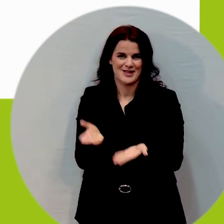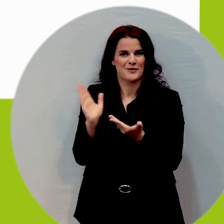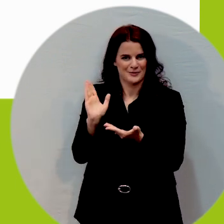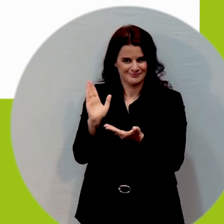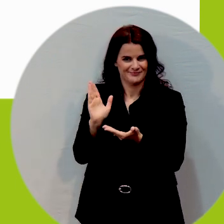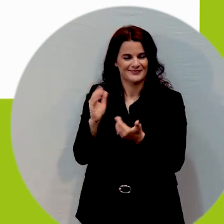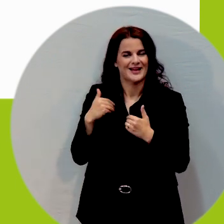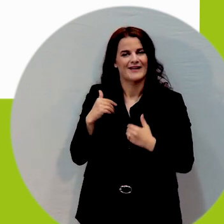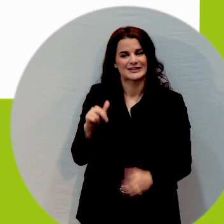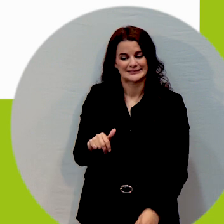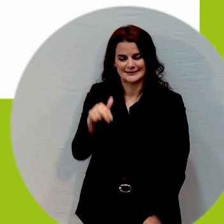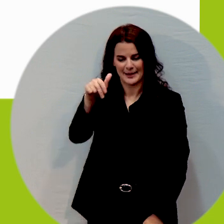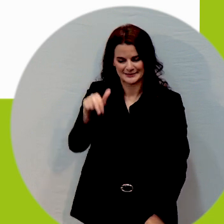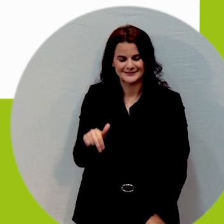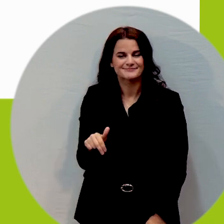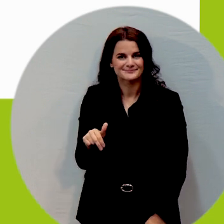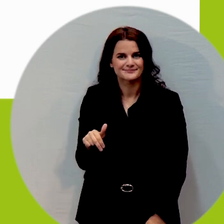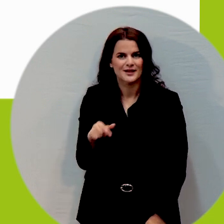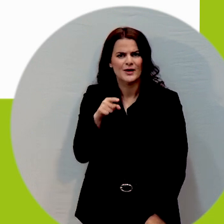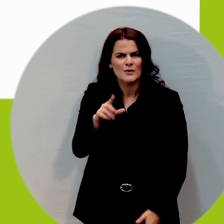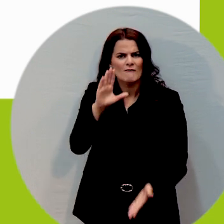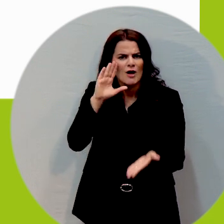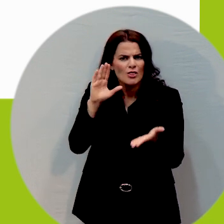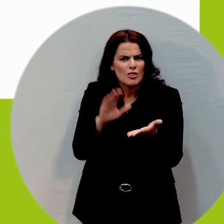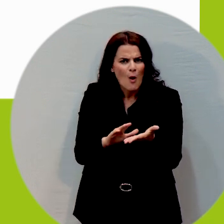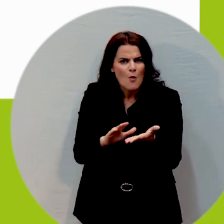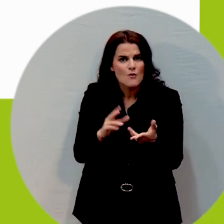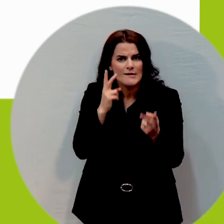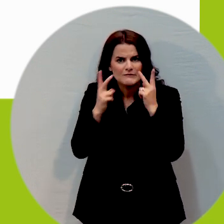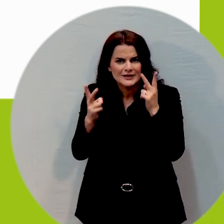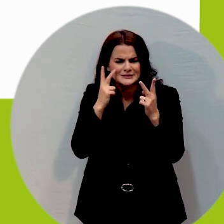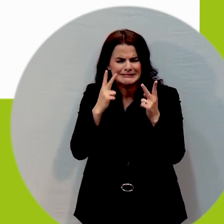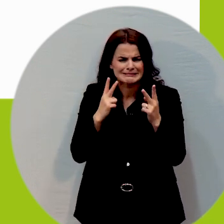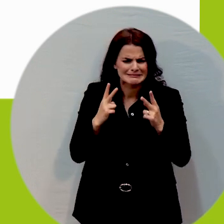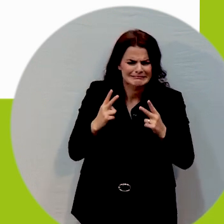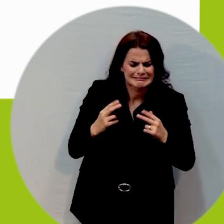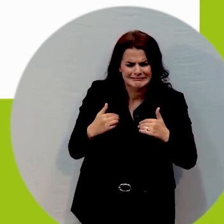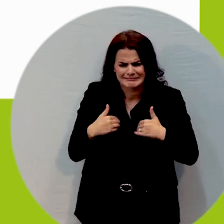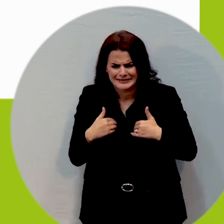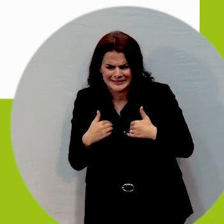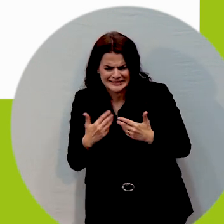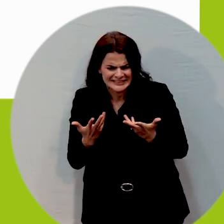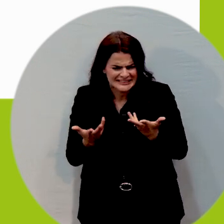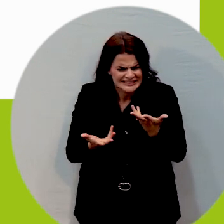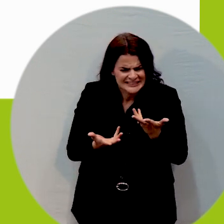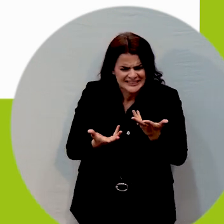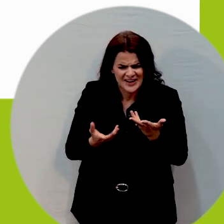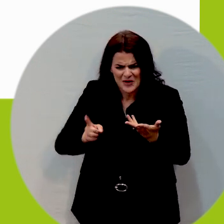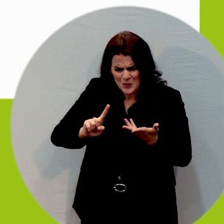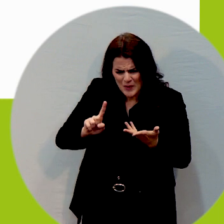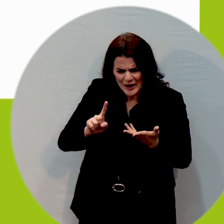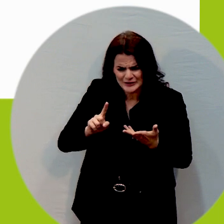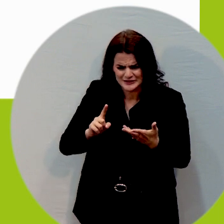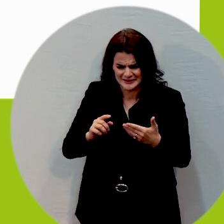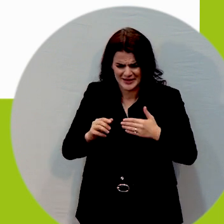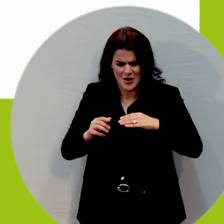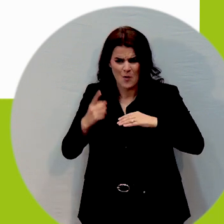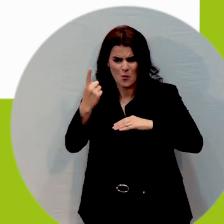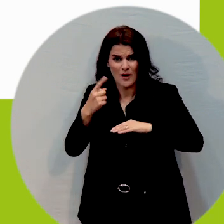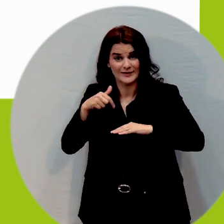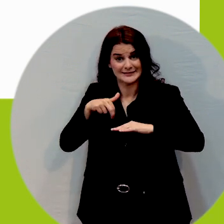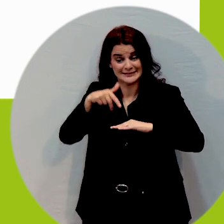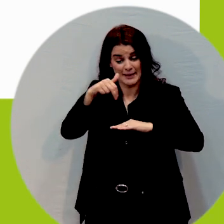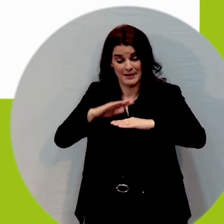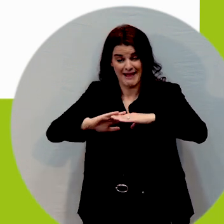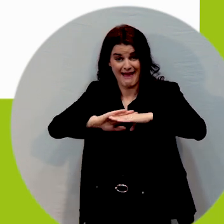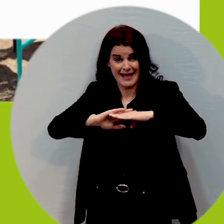step if you have low vision you may find it difficult to differentiate between the edge of the step